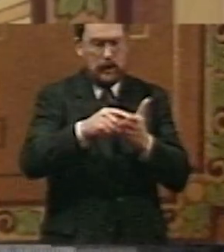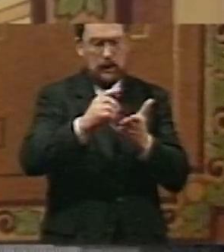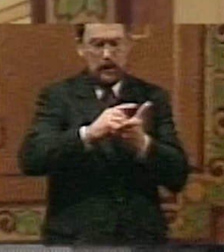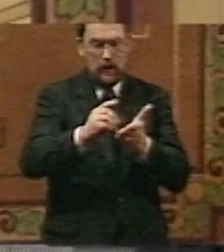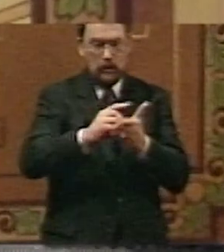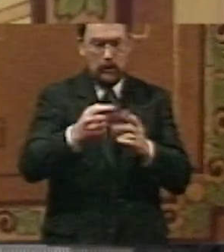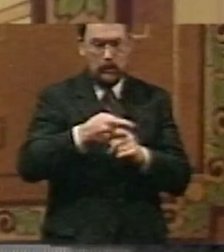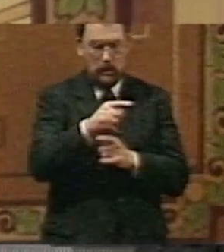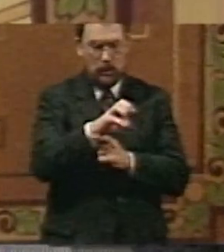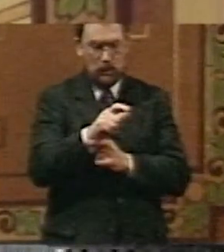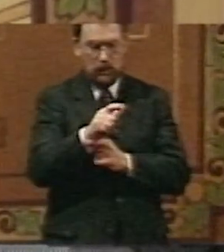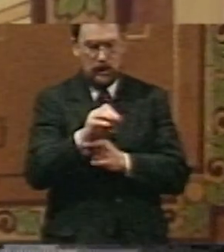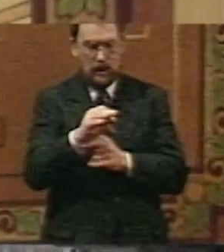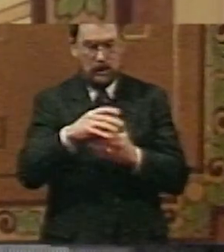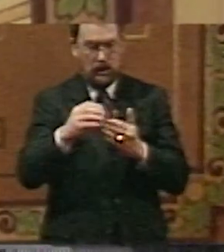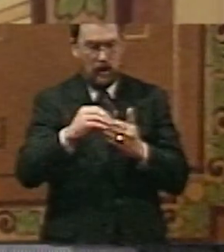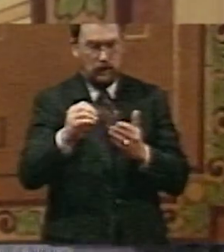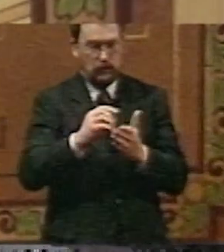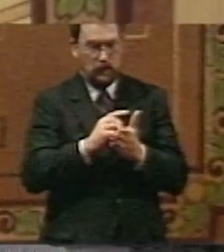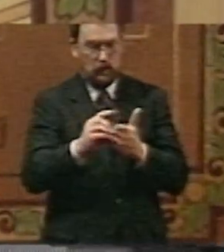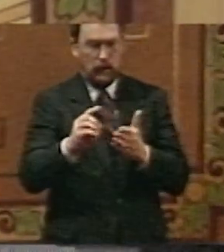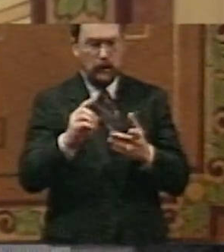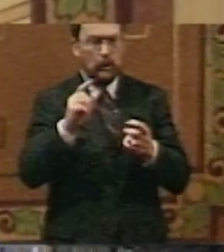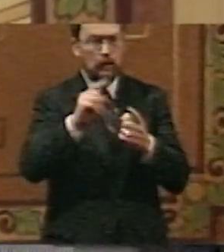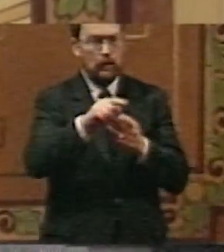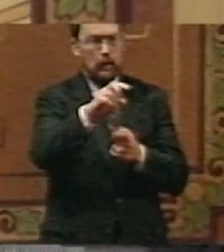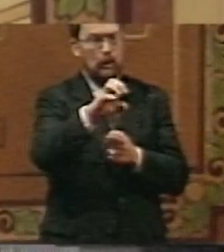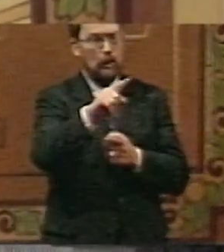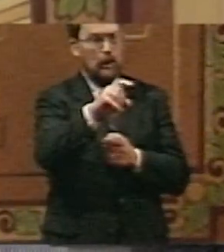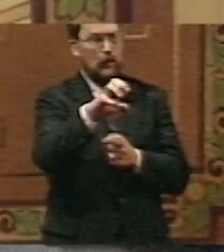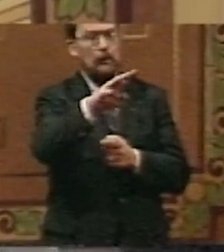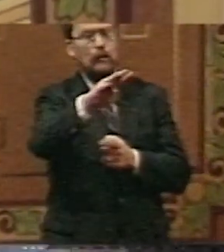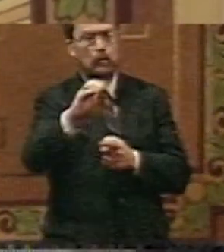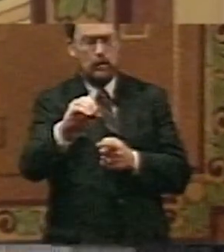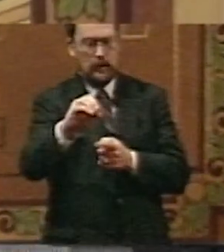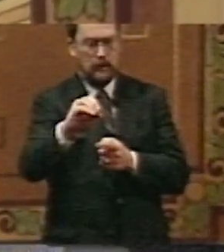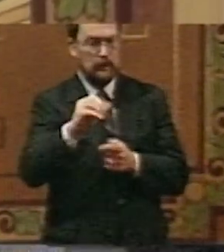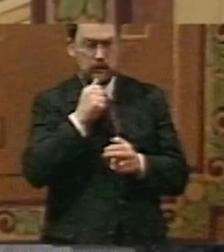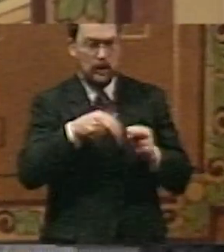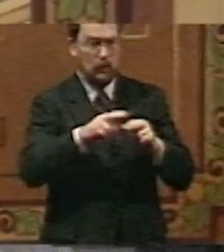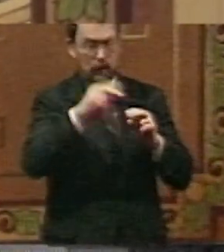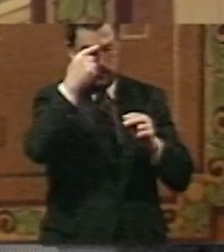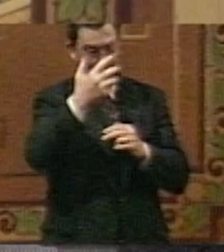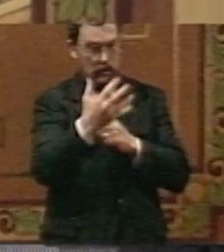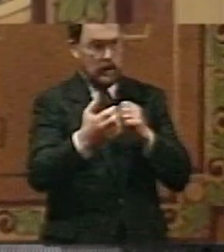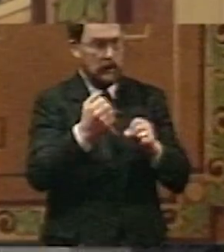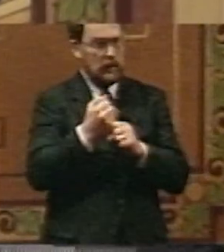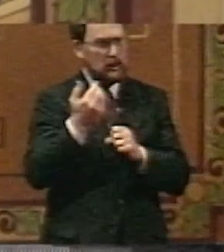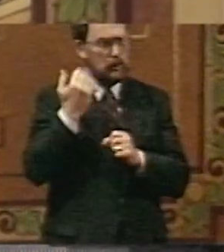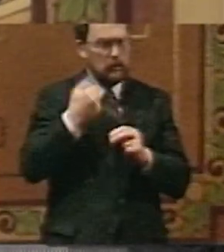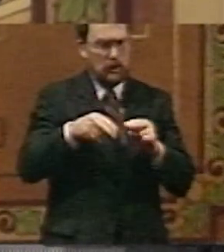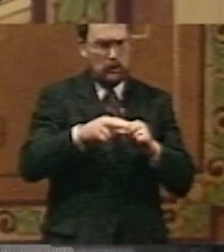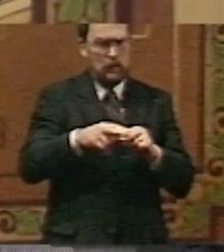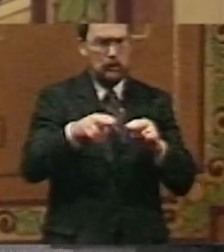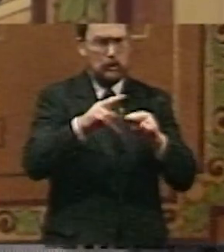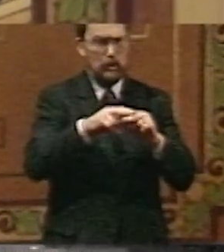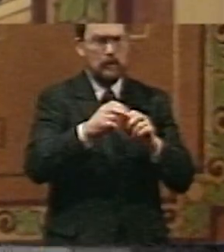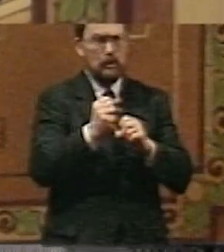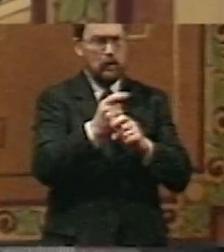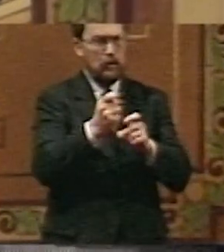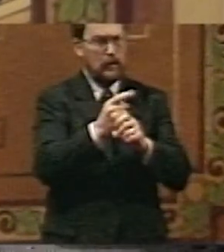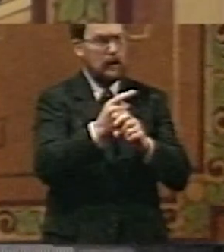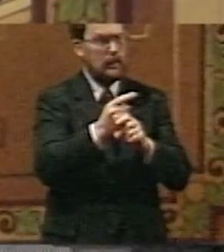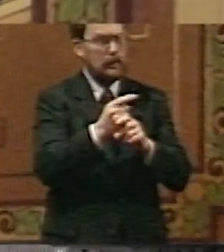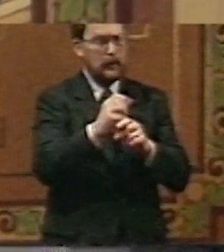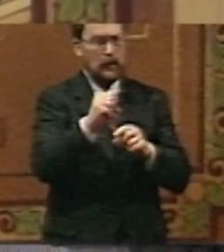from $129 that it is today to $140. It has not been raised for five years. It used to be raised on an automatic